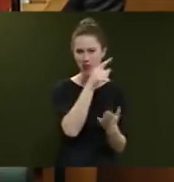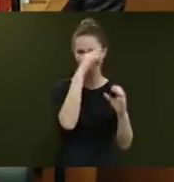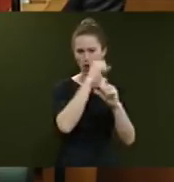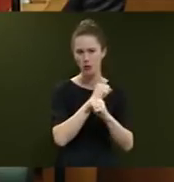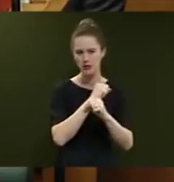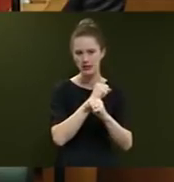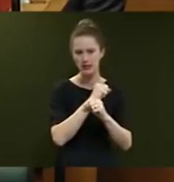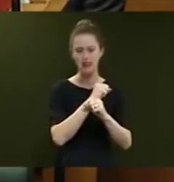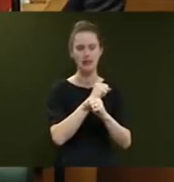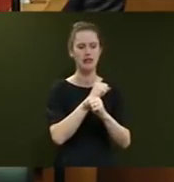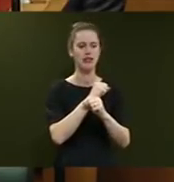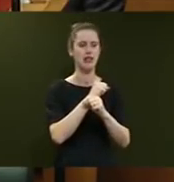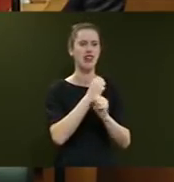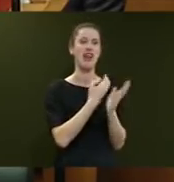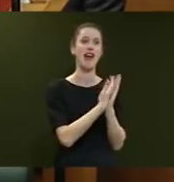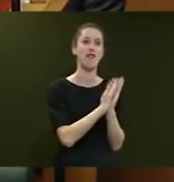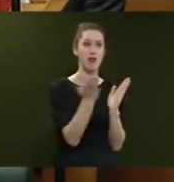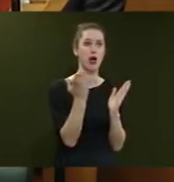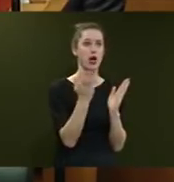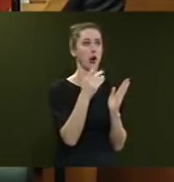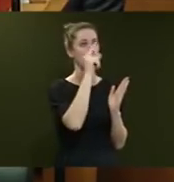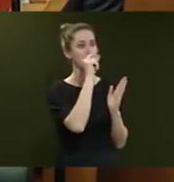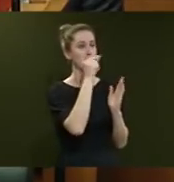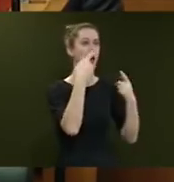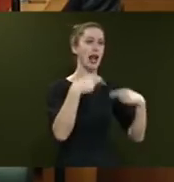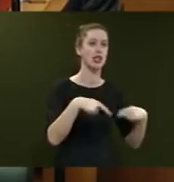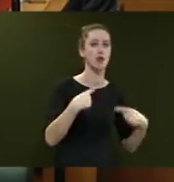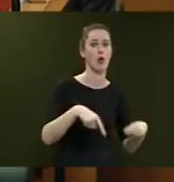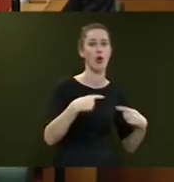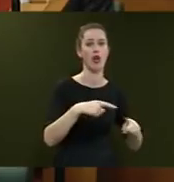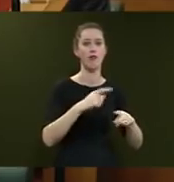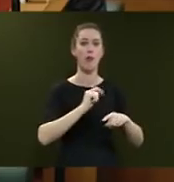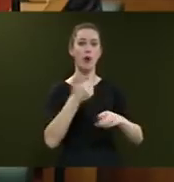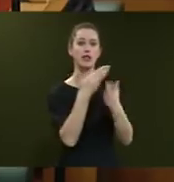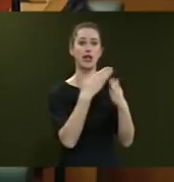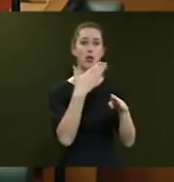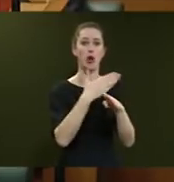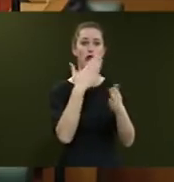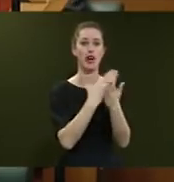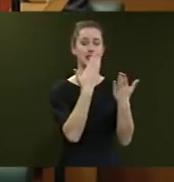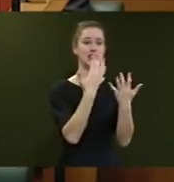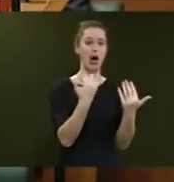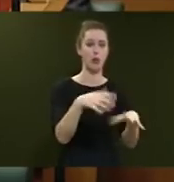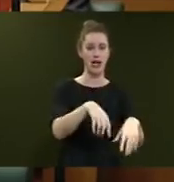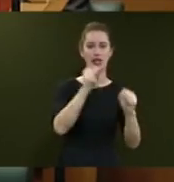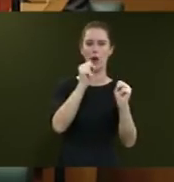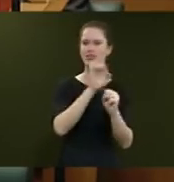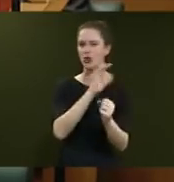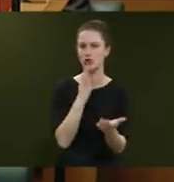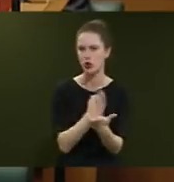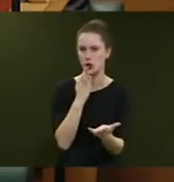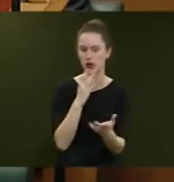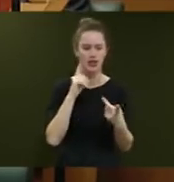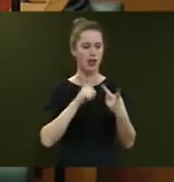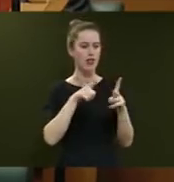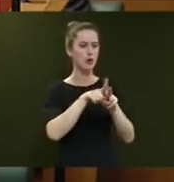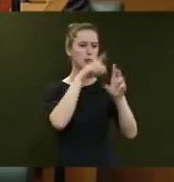in many cases, that everybody who might be eligible for post-study work rights now takes them up. And that is not true. It